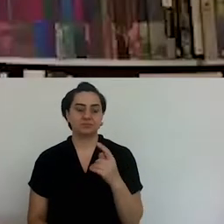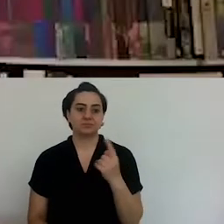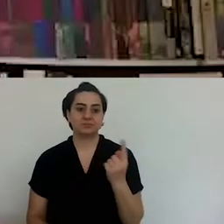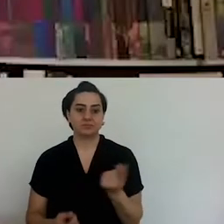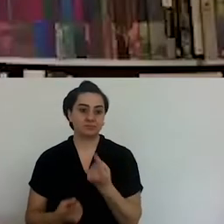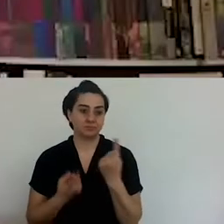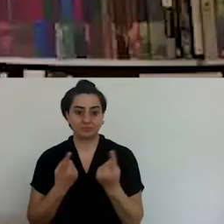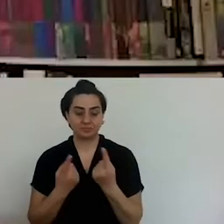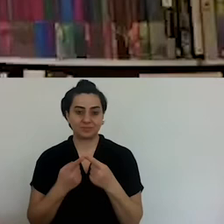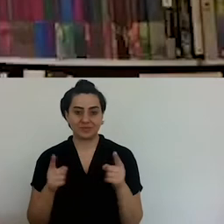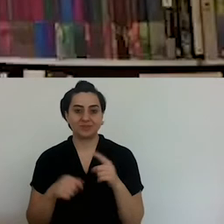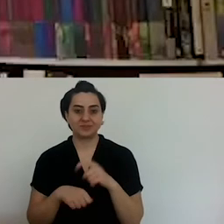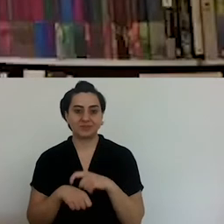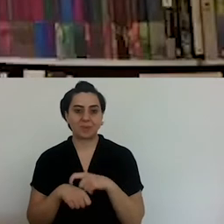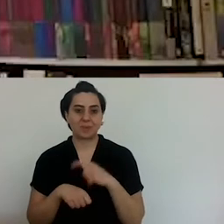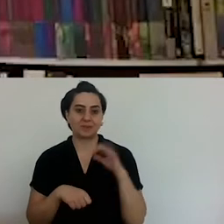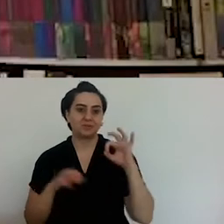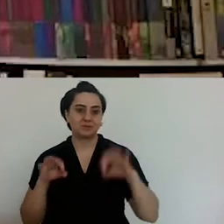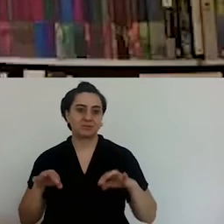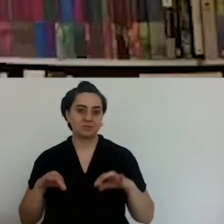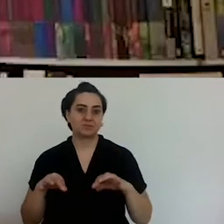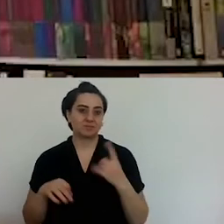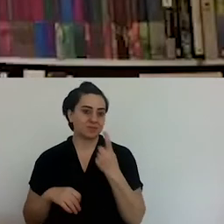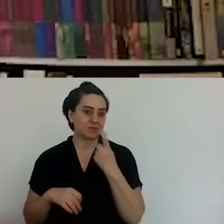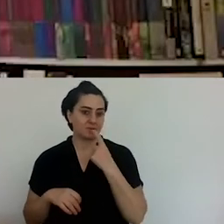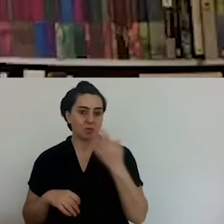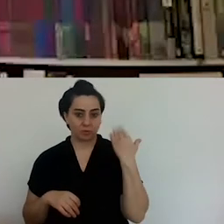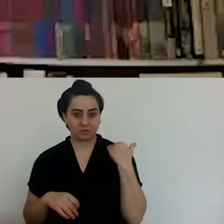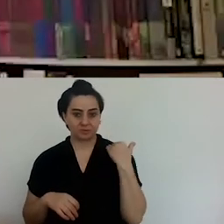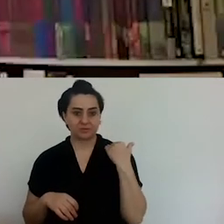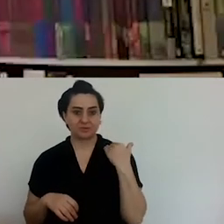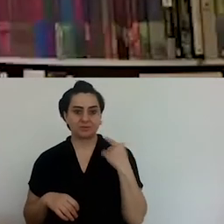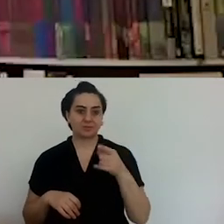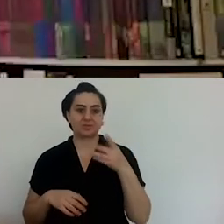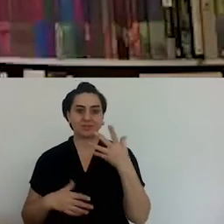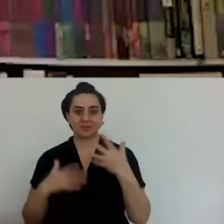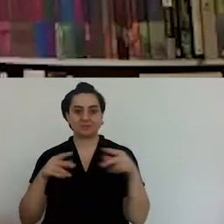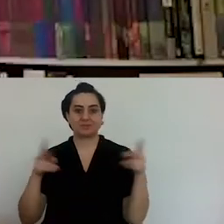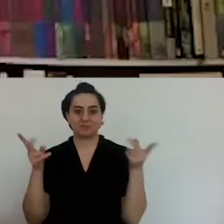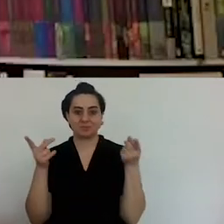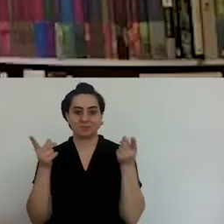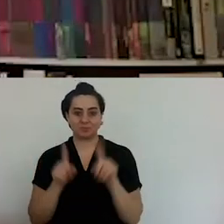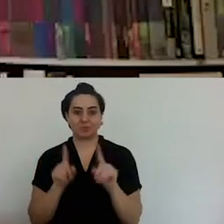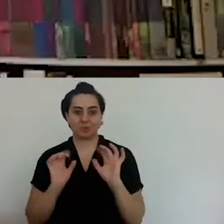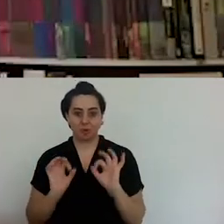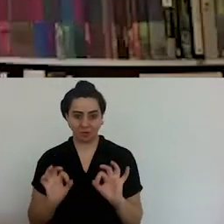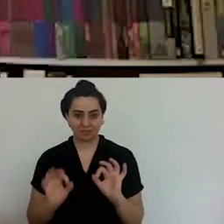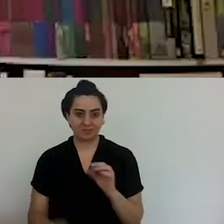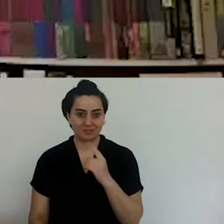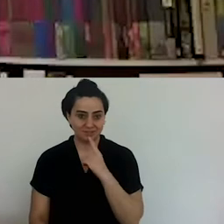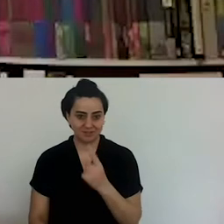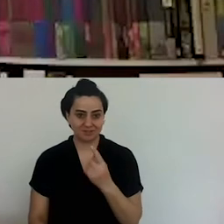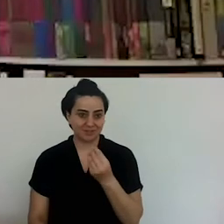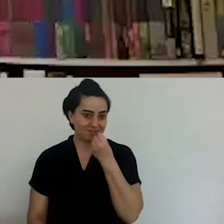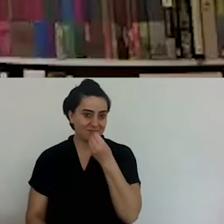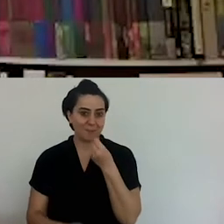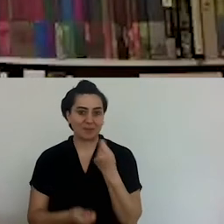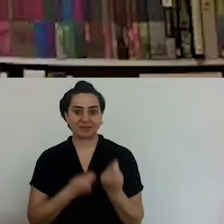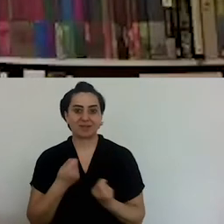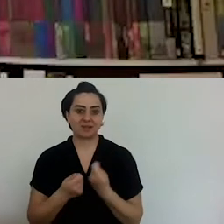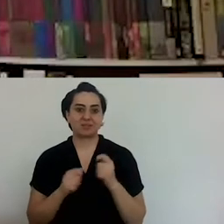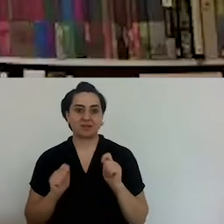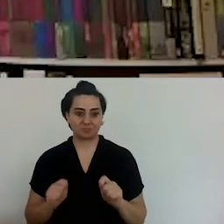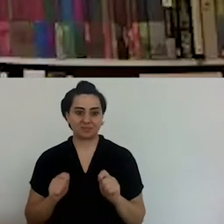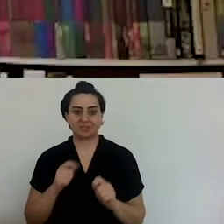and weird times. In fact, only a year ago, if we were told that we would be giving recipes